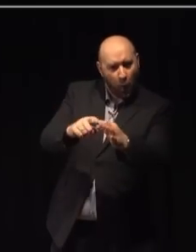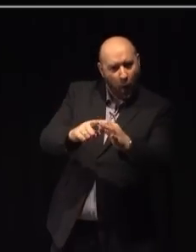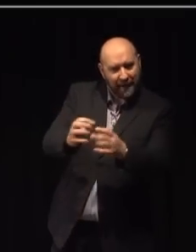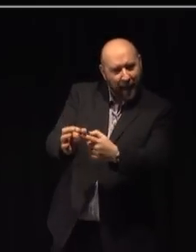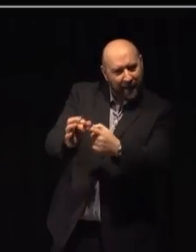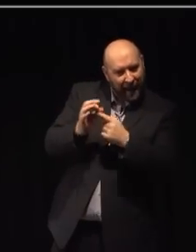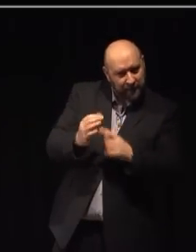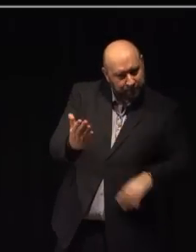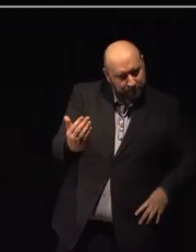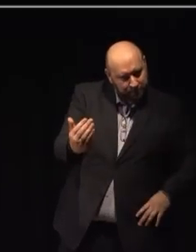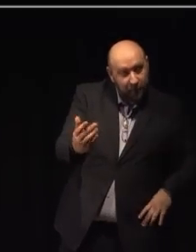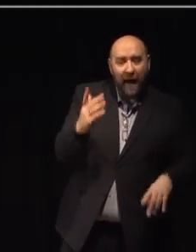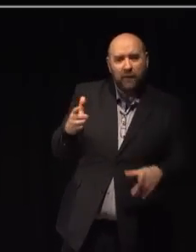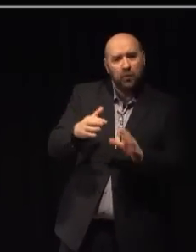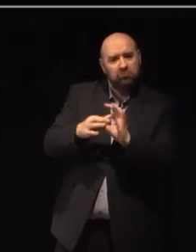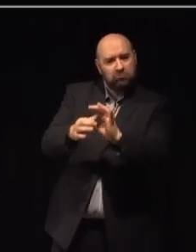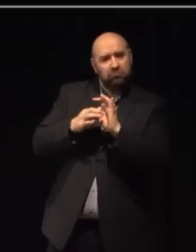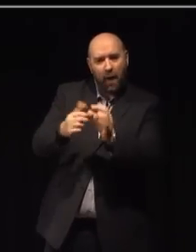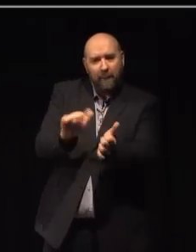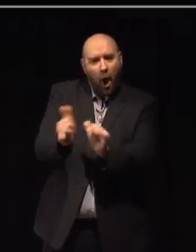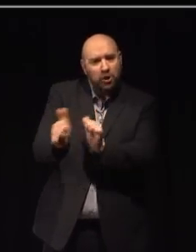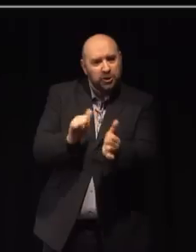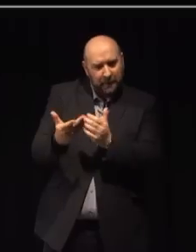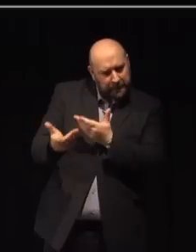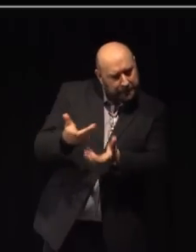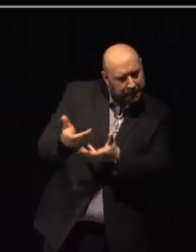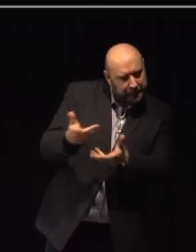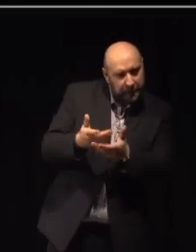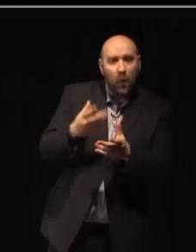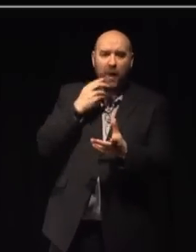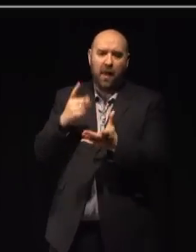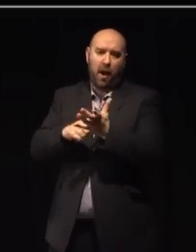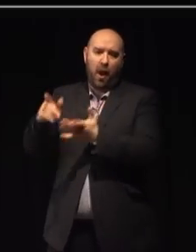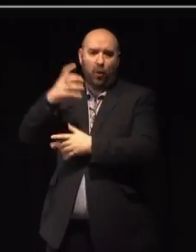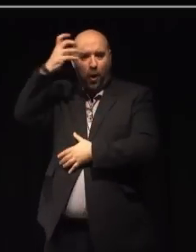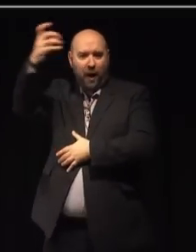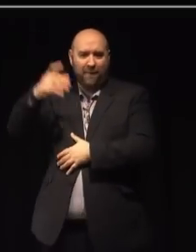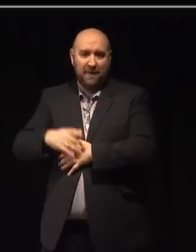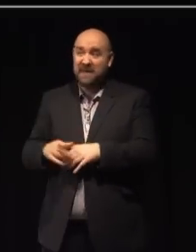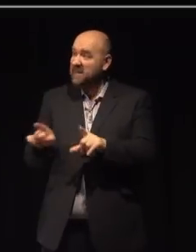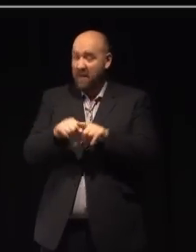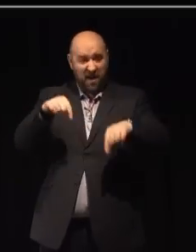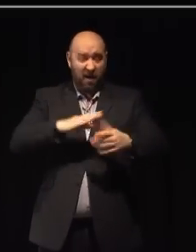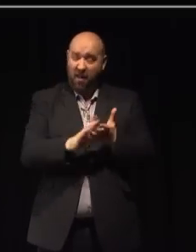We will have to build partnerships, especially with our friends in local government, just as we have done in Hull.